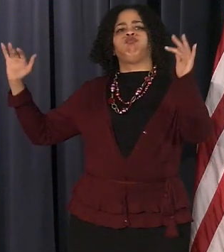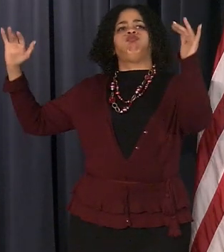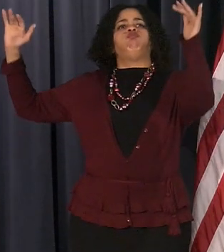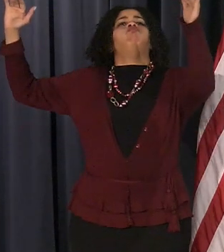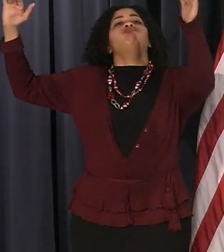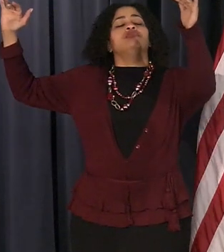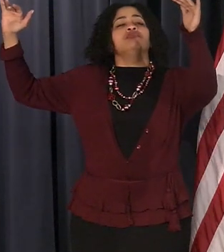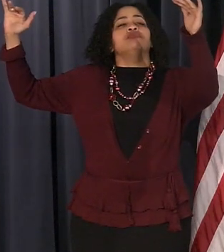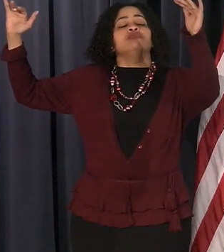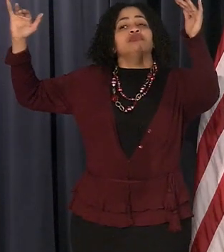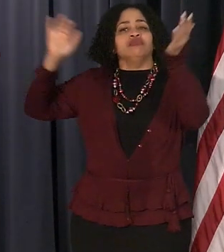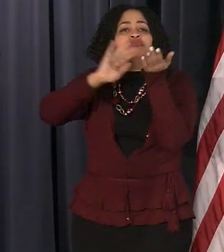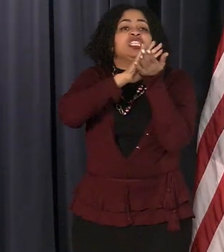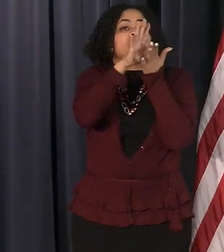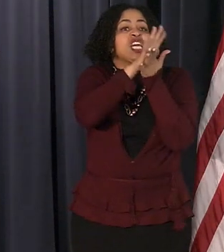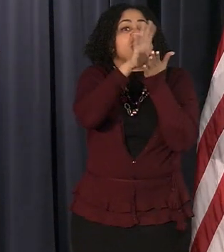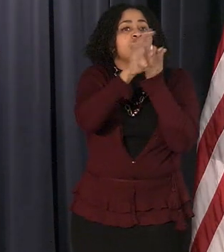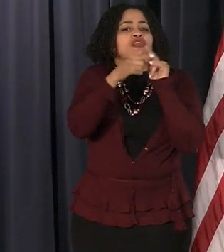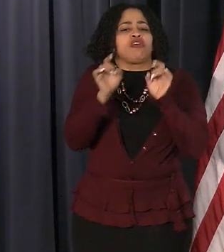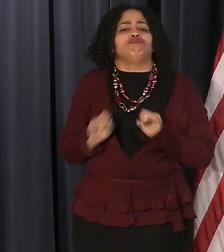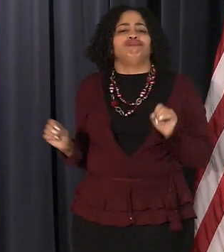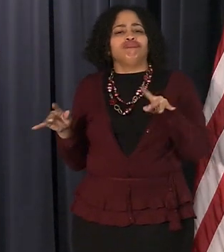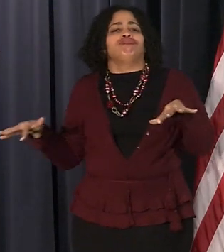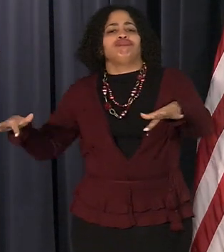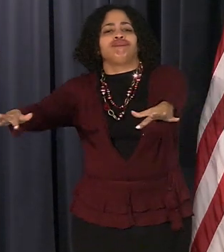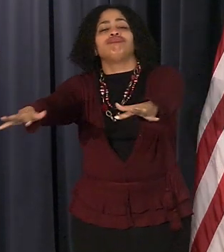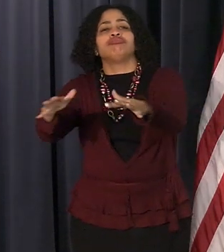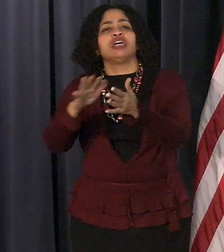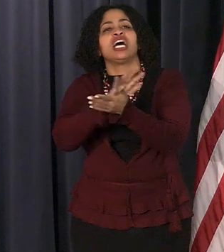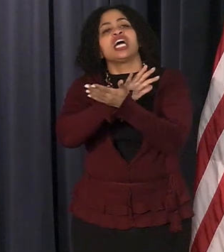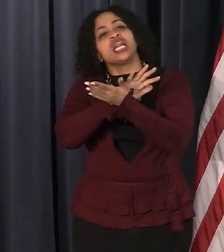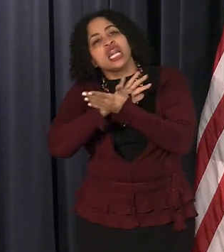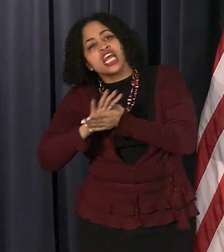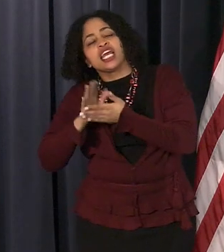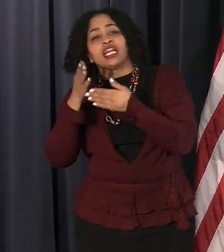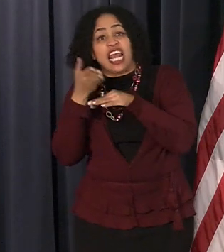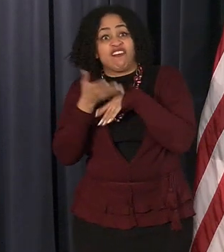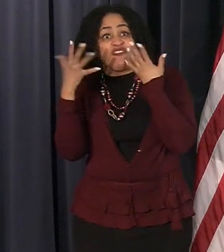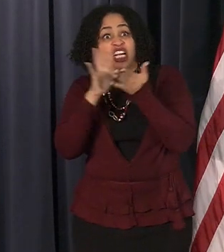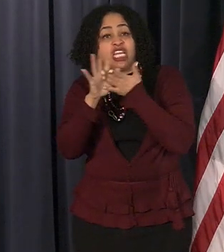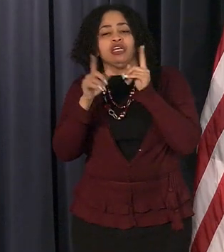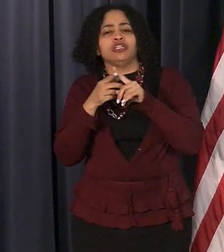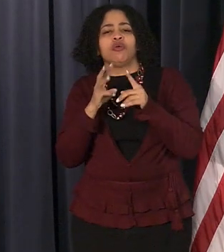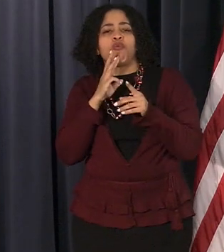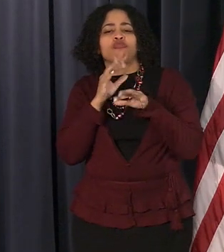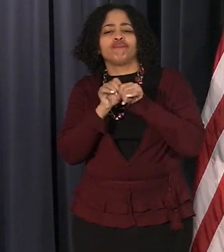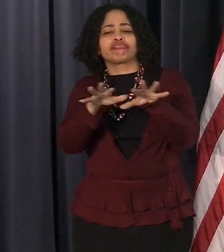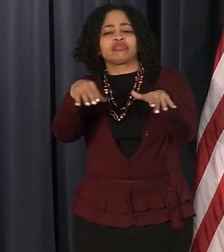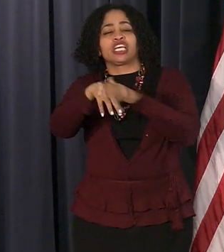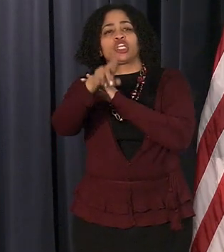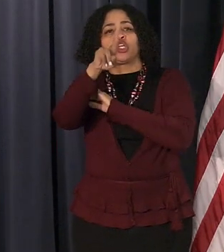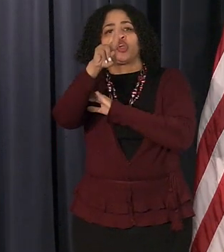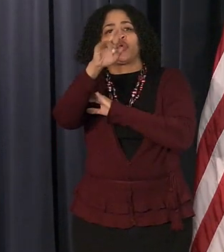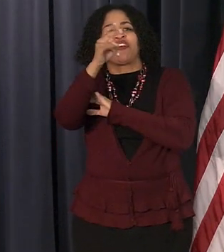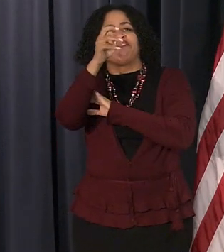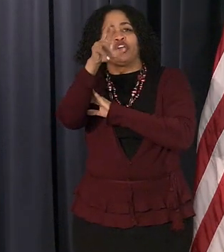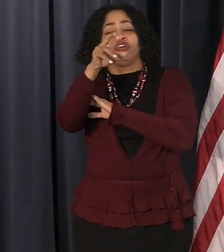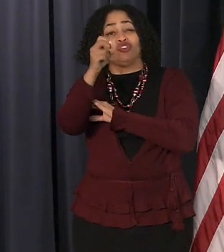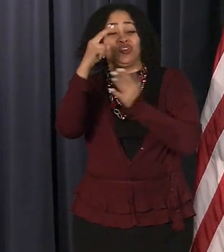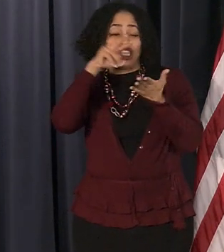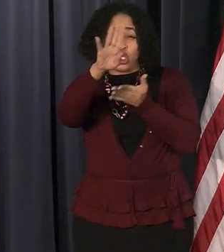and then release it in a clean way into the river uh and so when you see a drainage charge on your bill